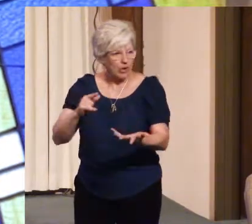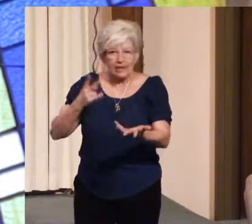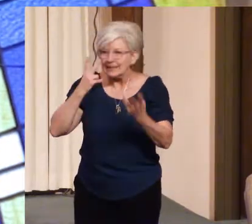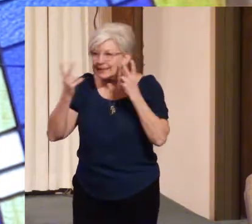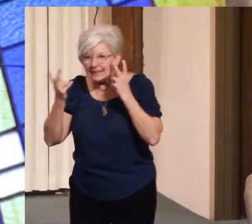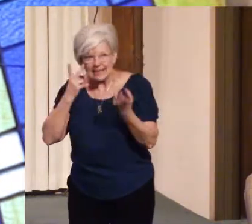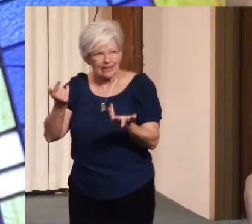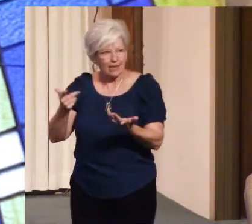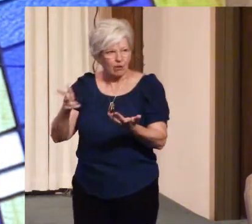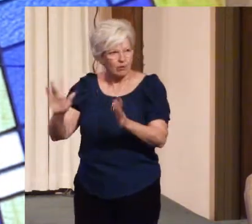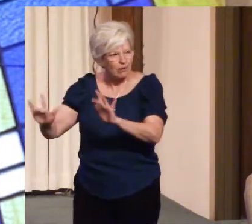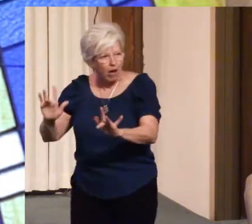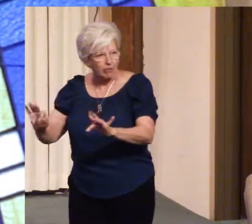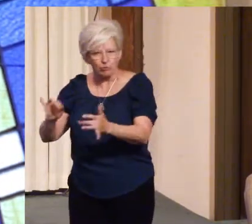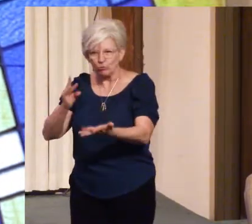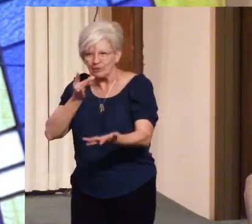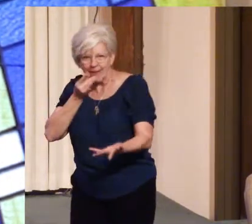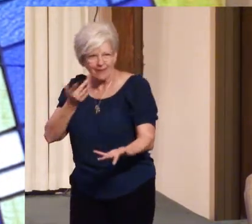around,